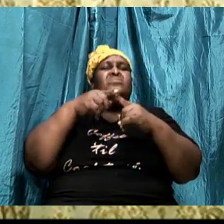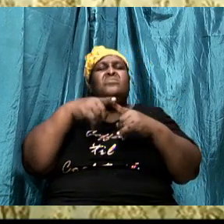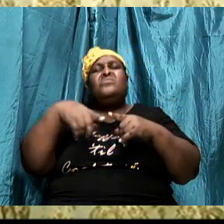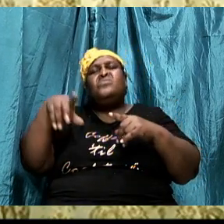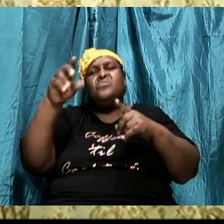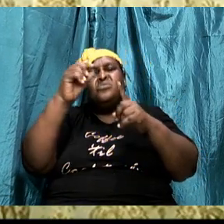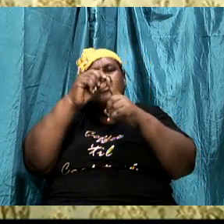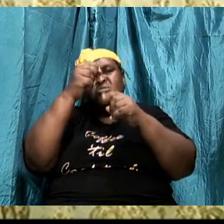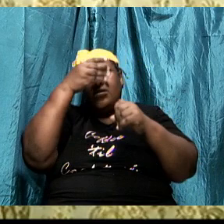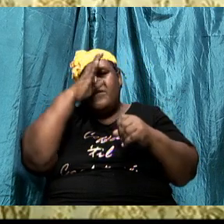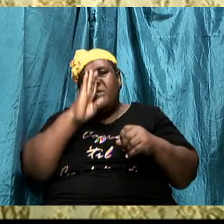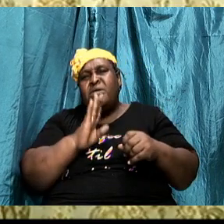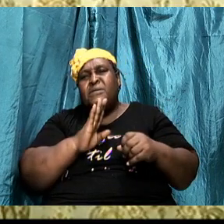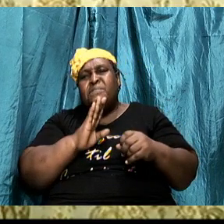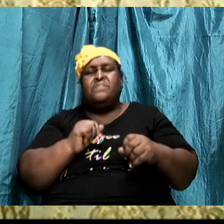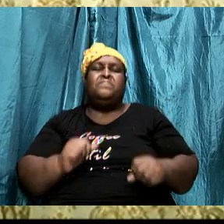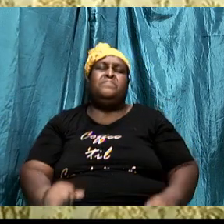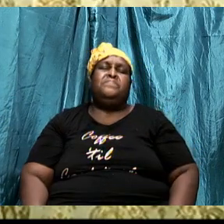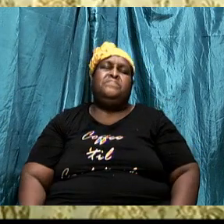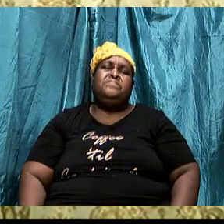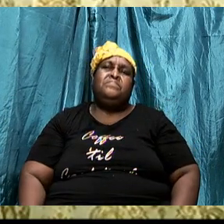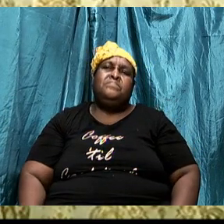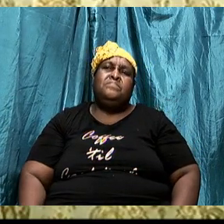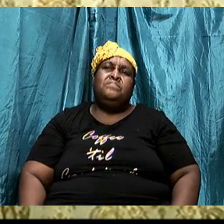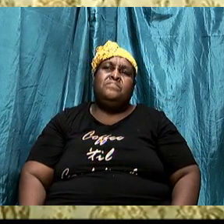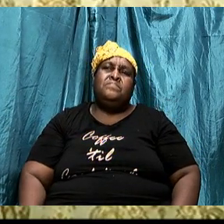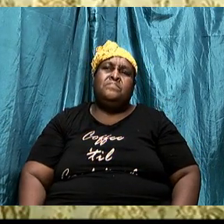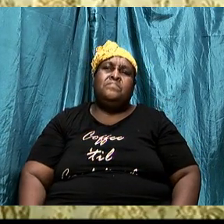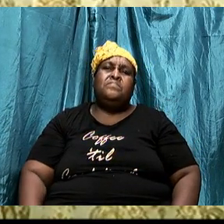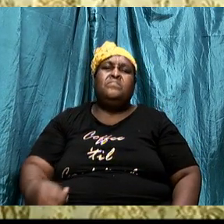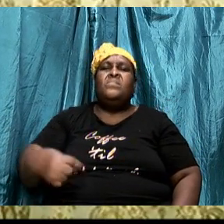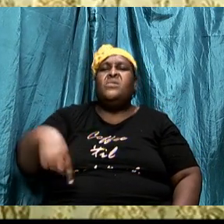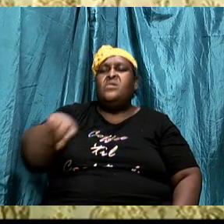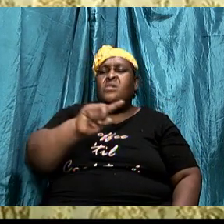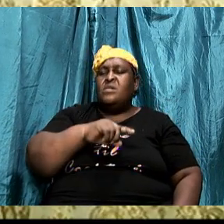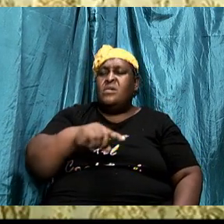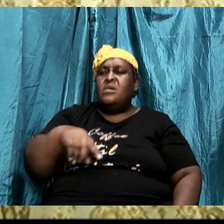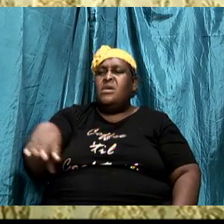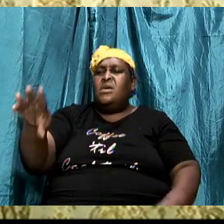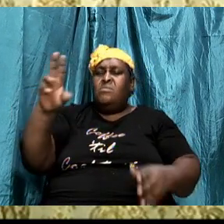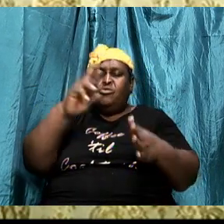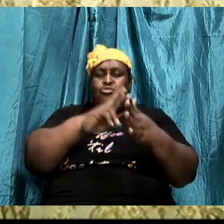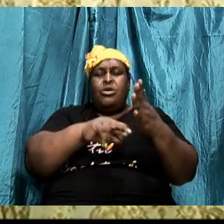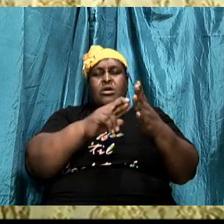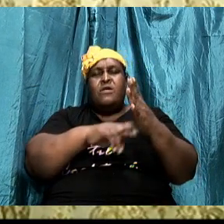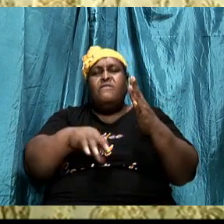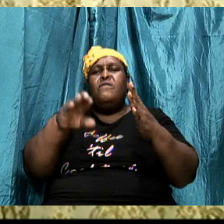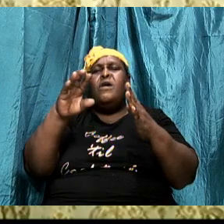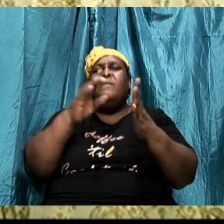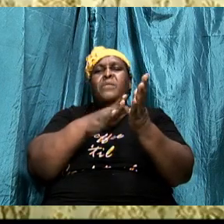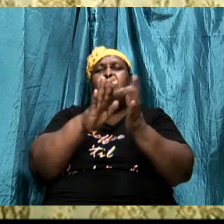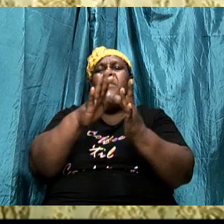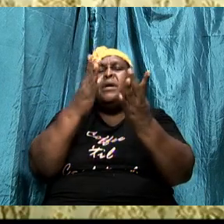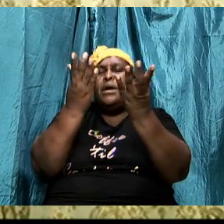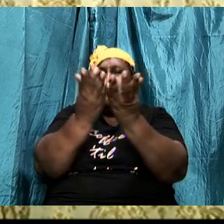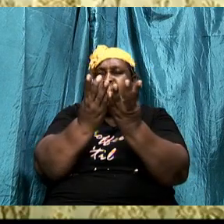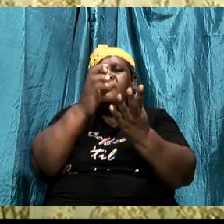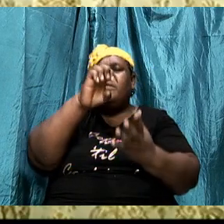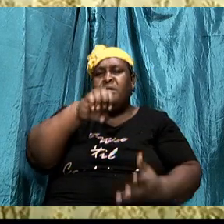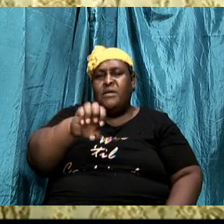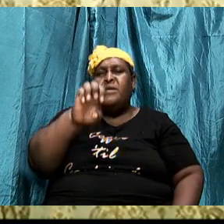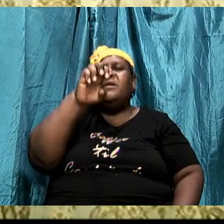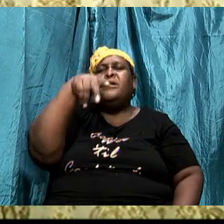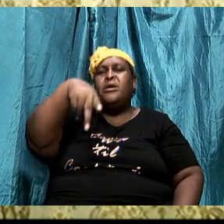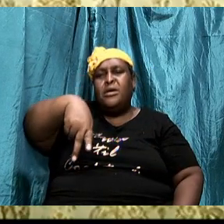know, like we've been saying, we've been talking from the book of Ephesians, we've been looking at identifying and